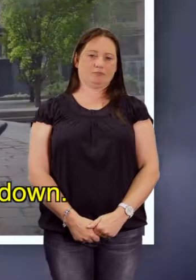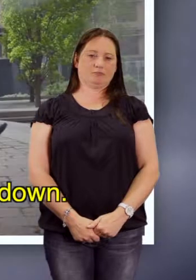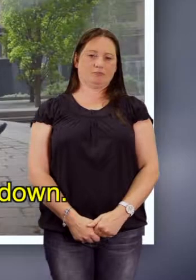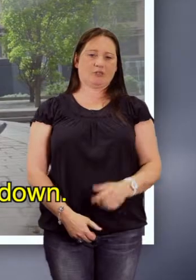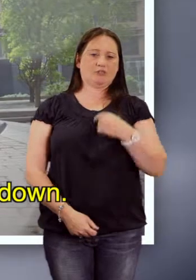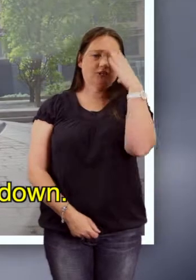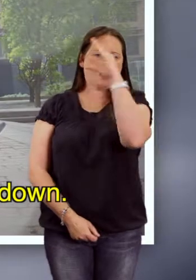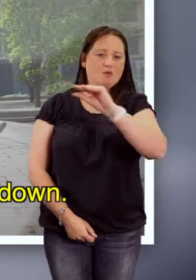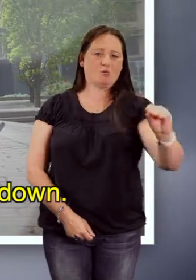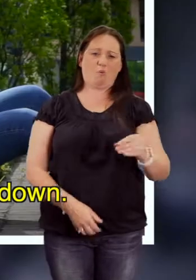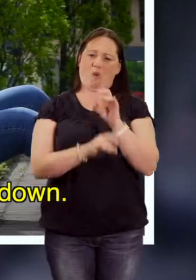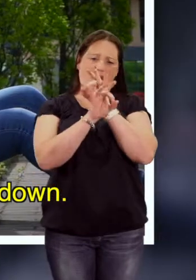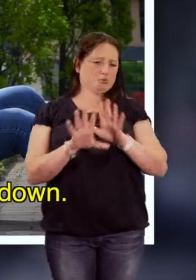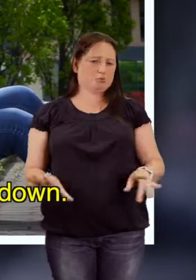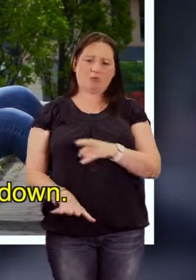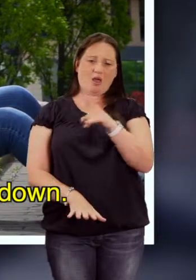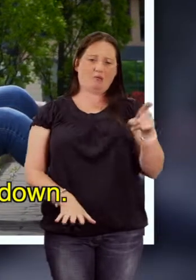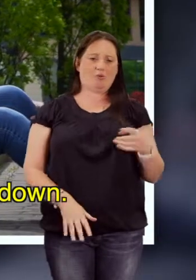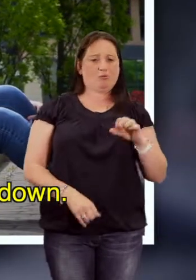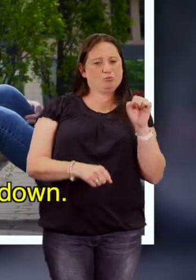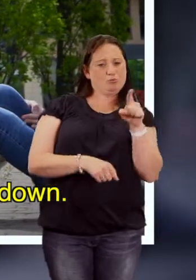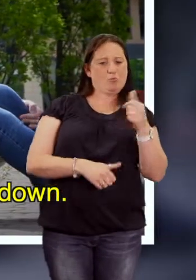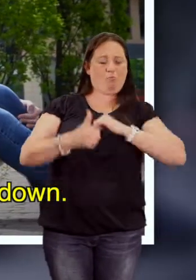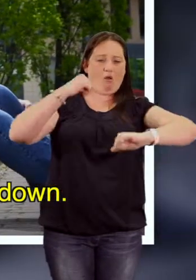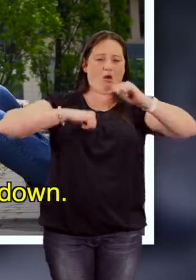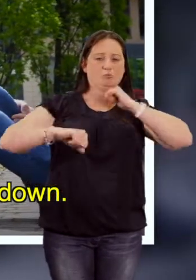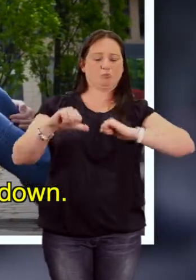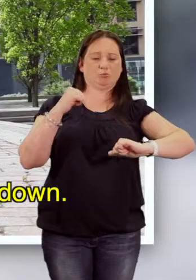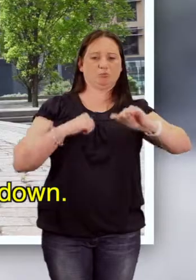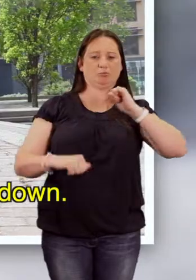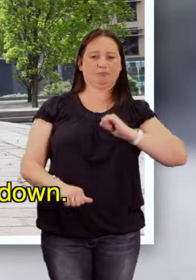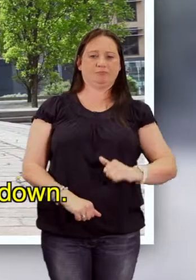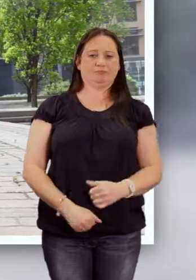I'm telling you I won't let you down until you're proud.